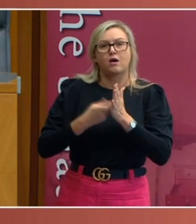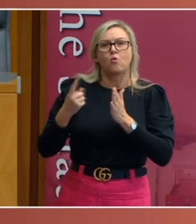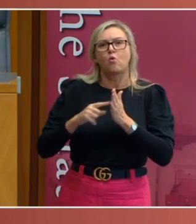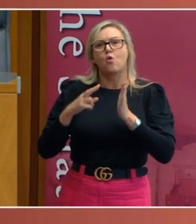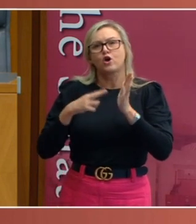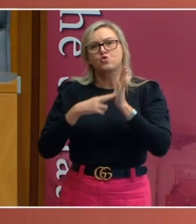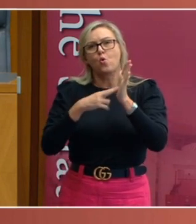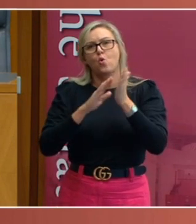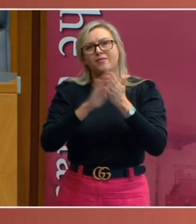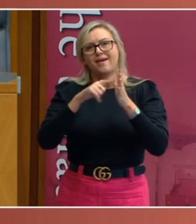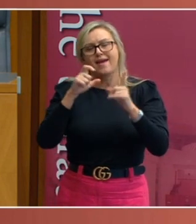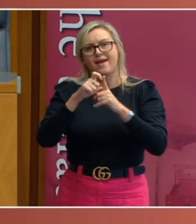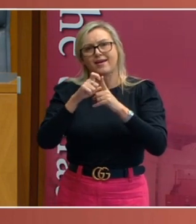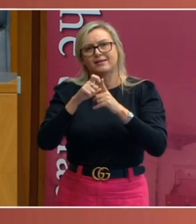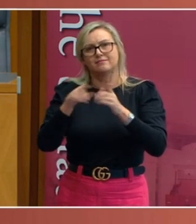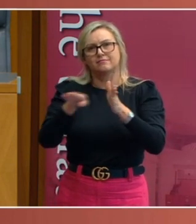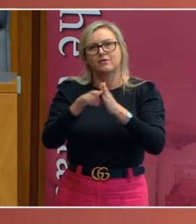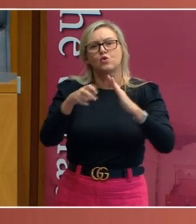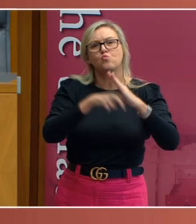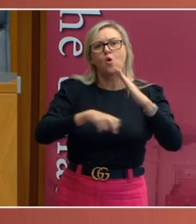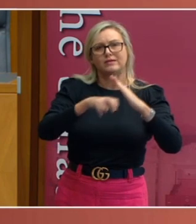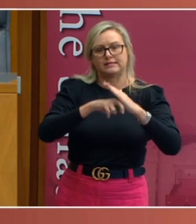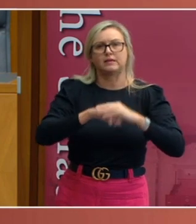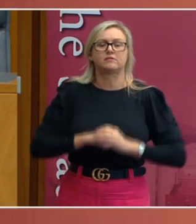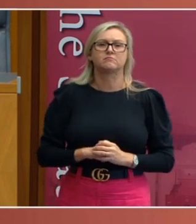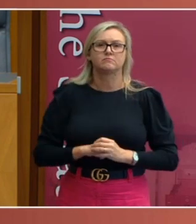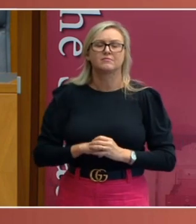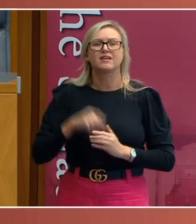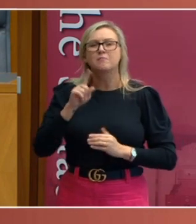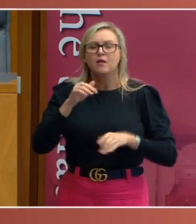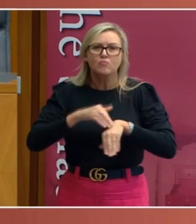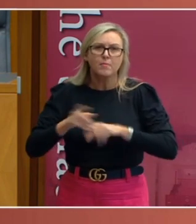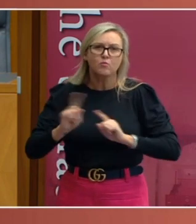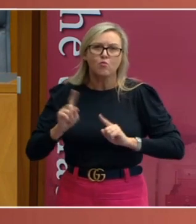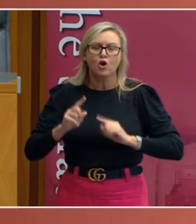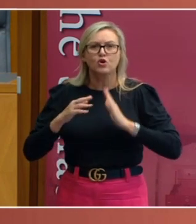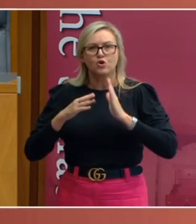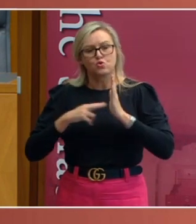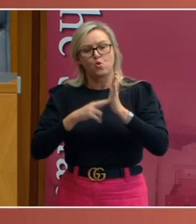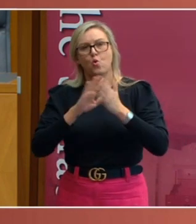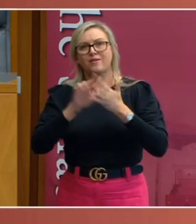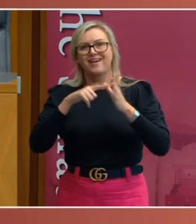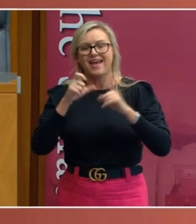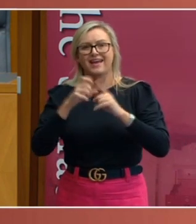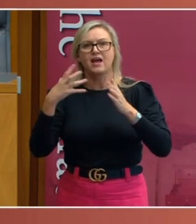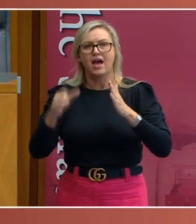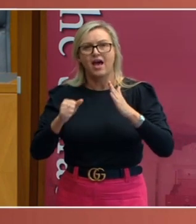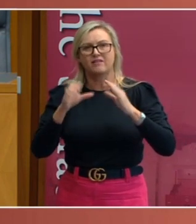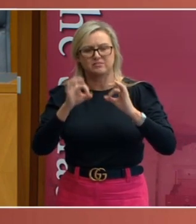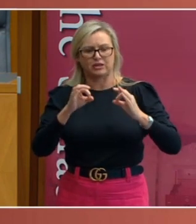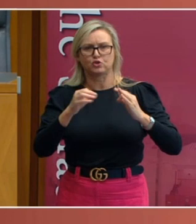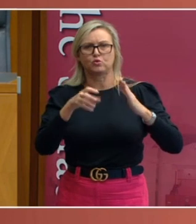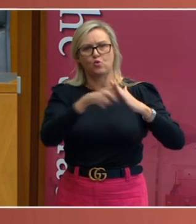on one occasion there was insufficient accommodation at the North Head Quarantine Station and the troops were desperate to get off the ship.